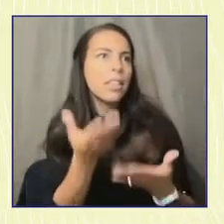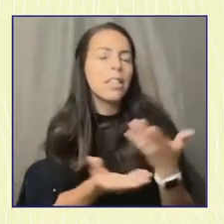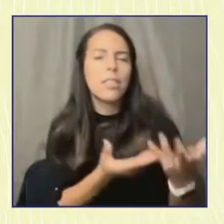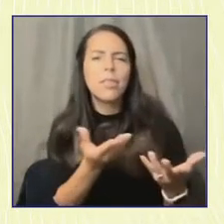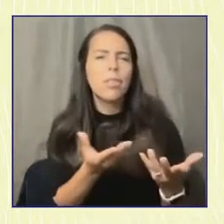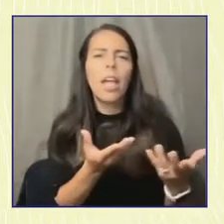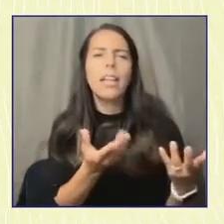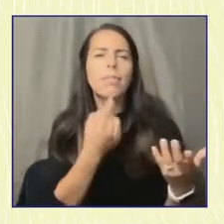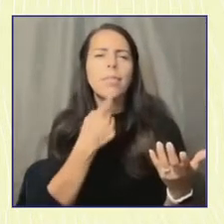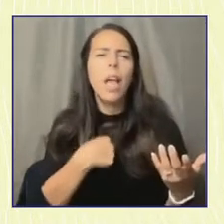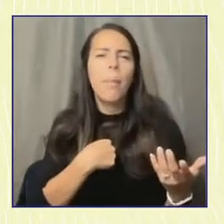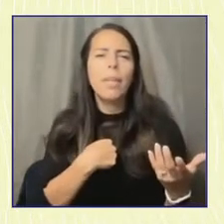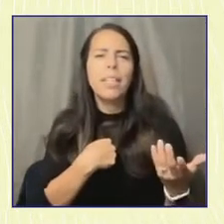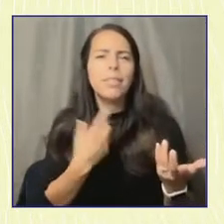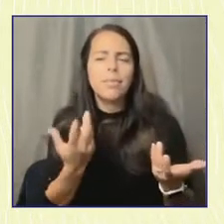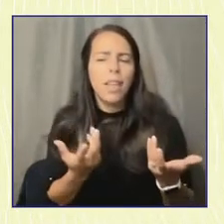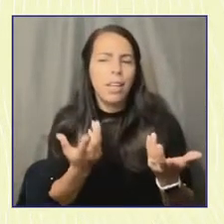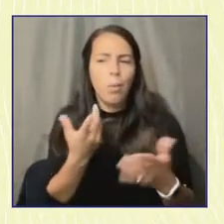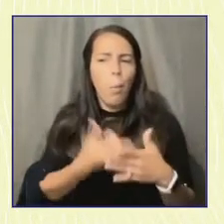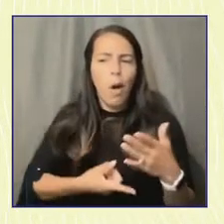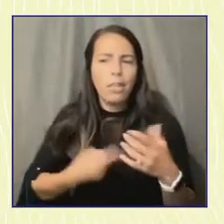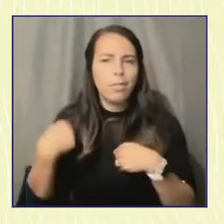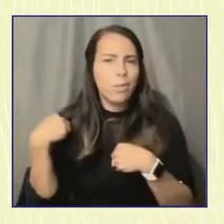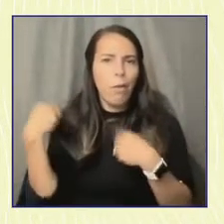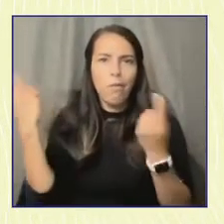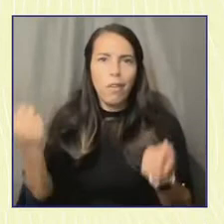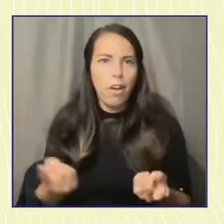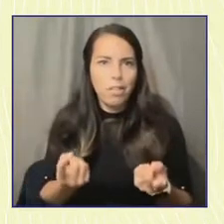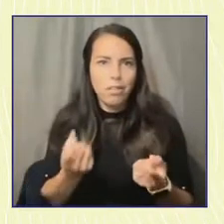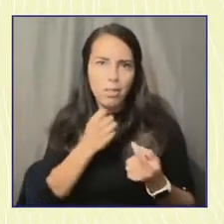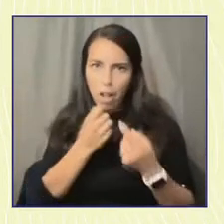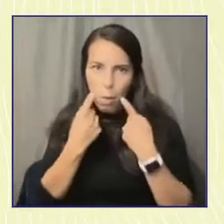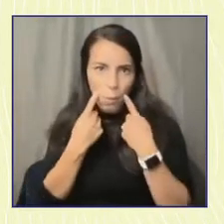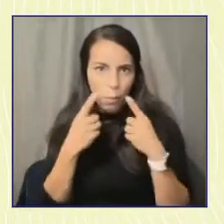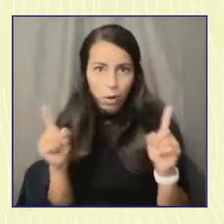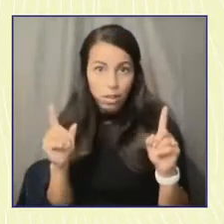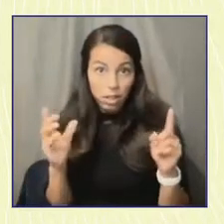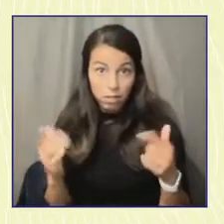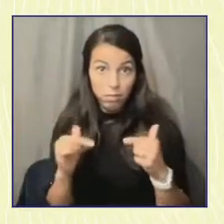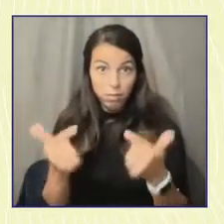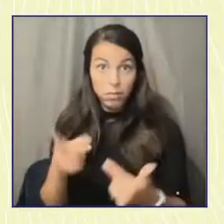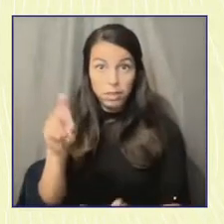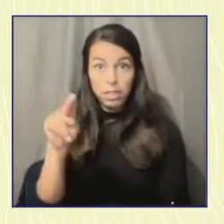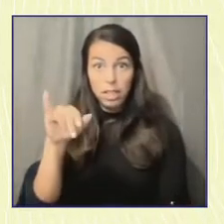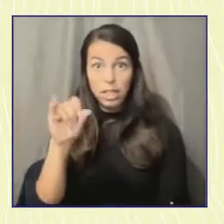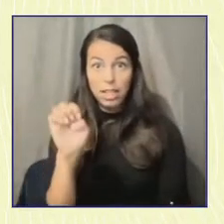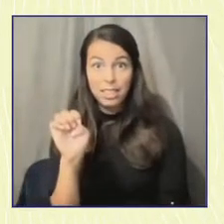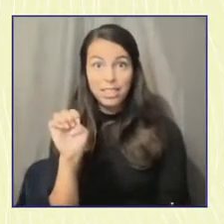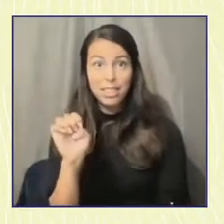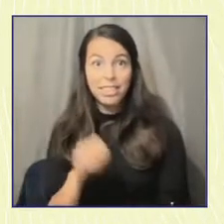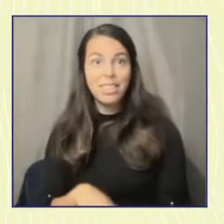aren't working? I don't know if you want to take this first, Denise. Oh, yeah.